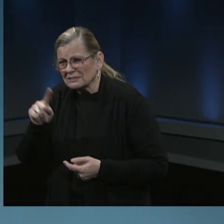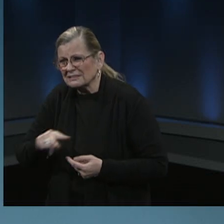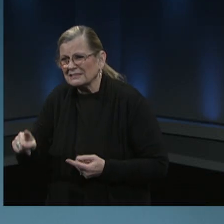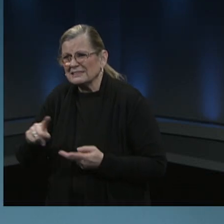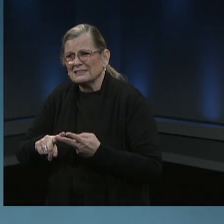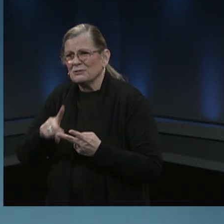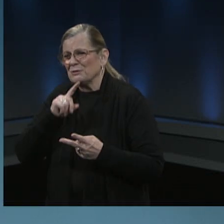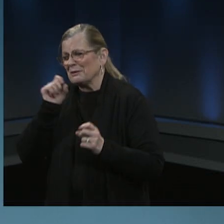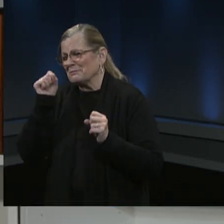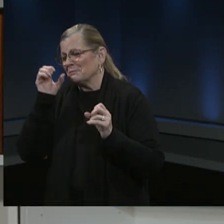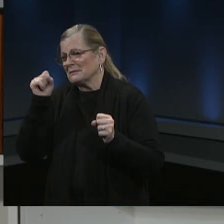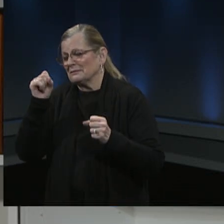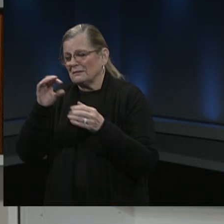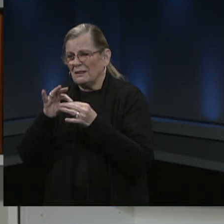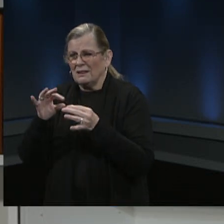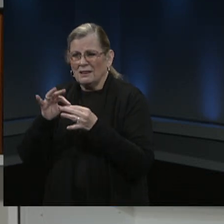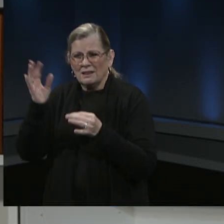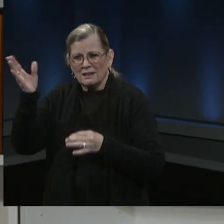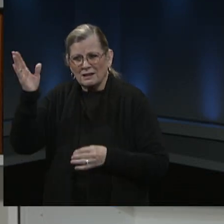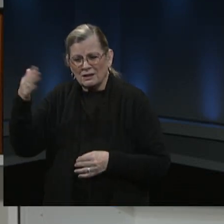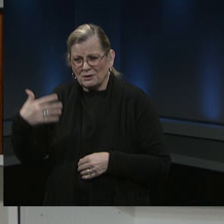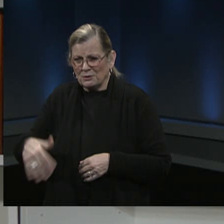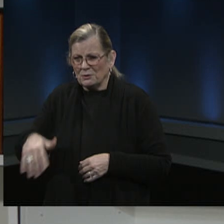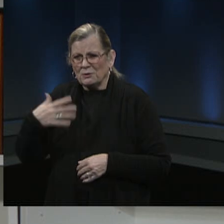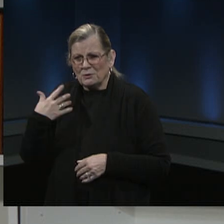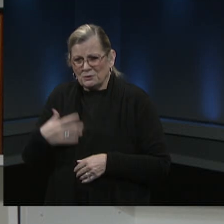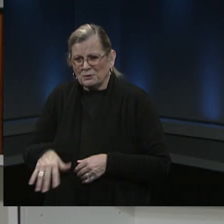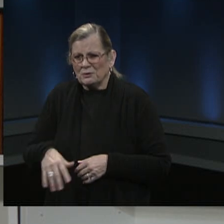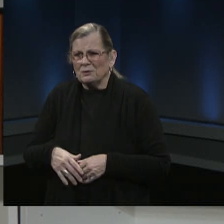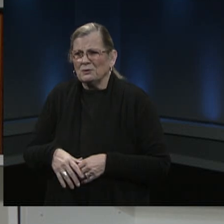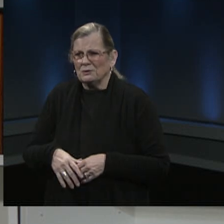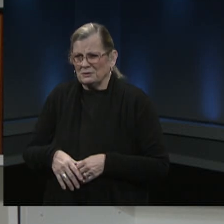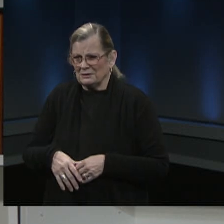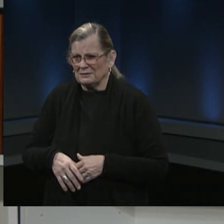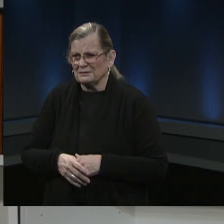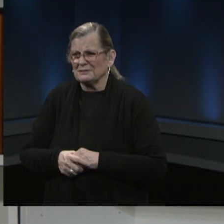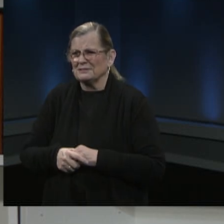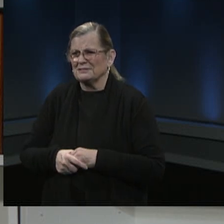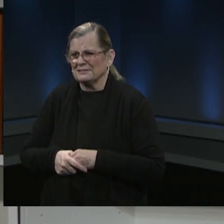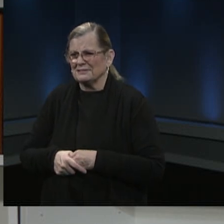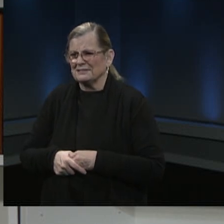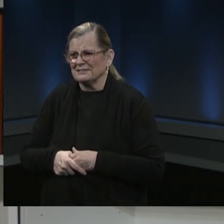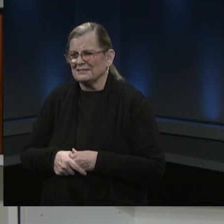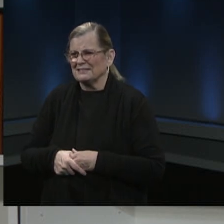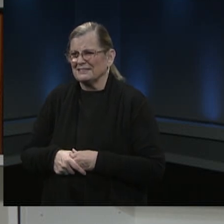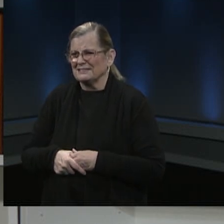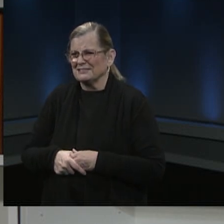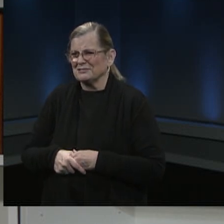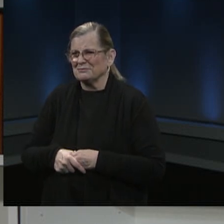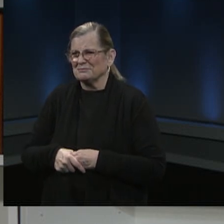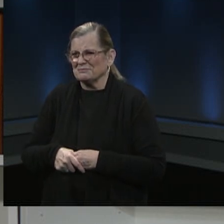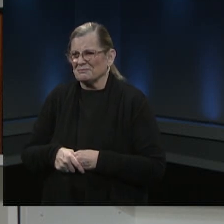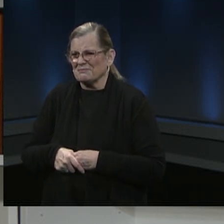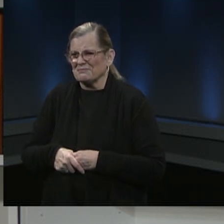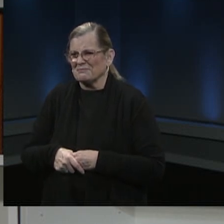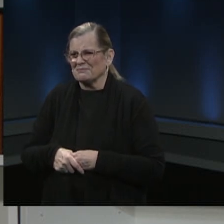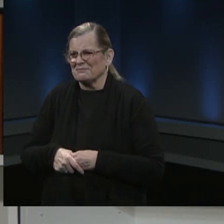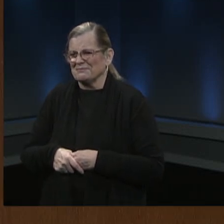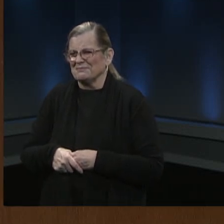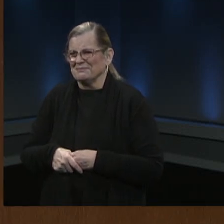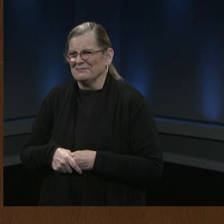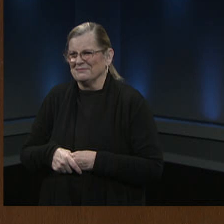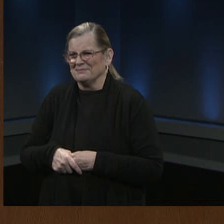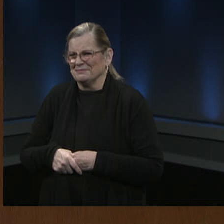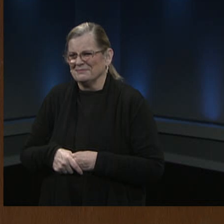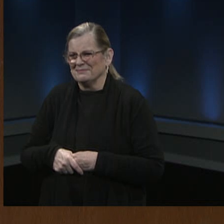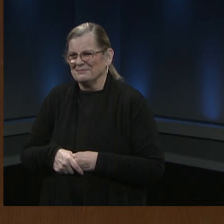love and we'll put that up on our website with your permission to really share that information out shared on social media dr williams thank